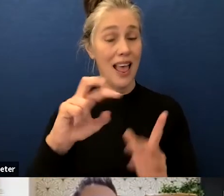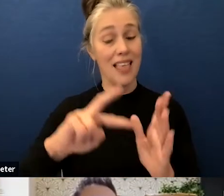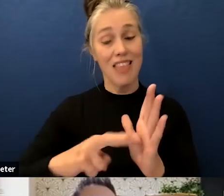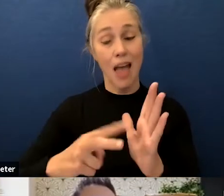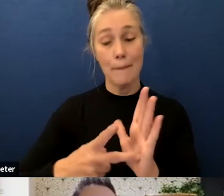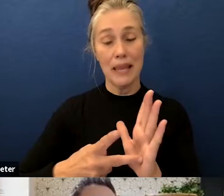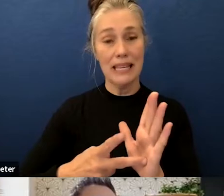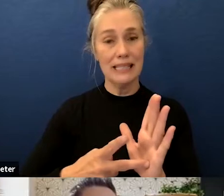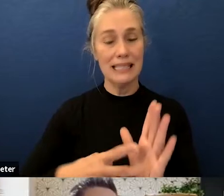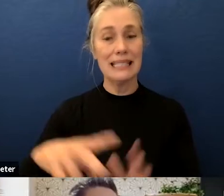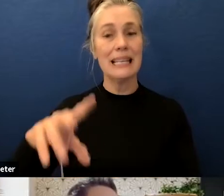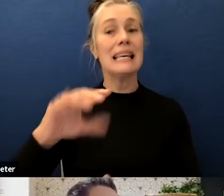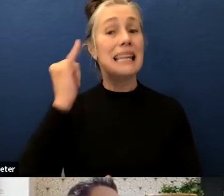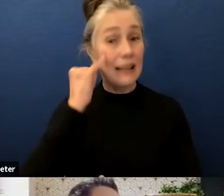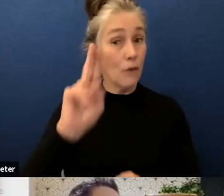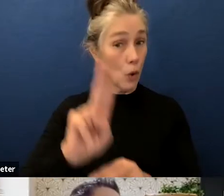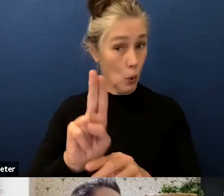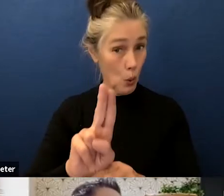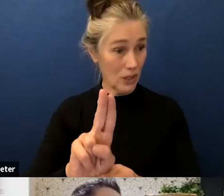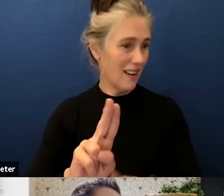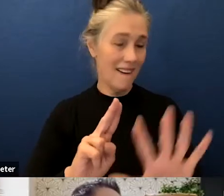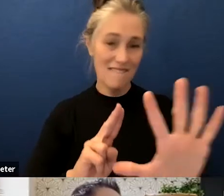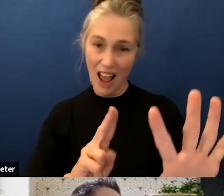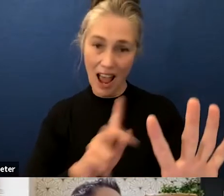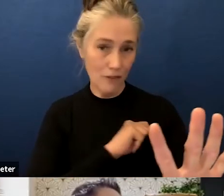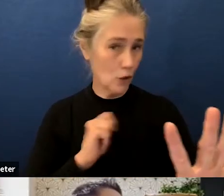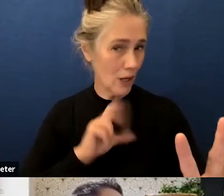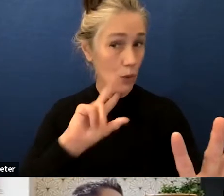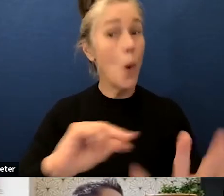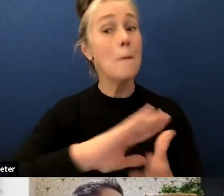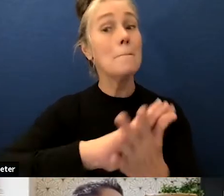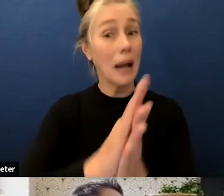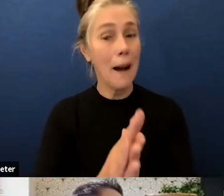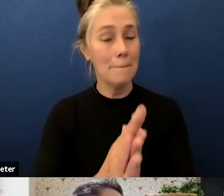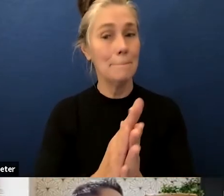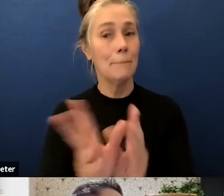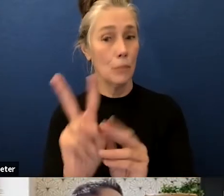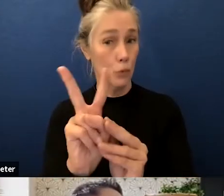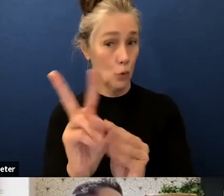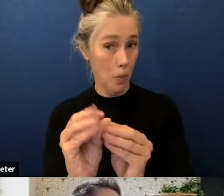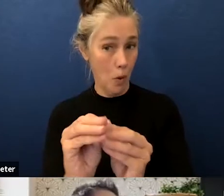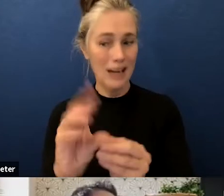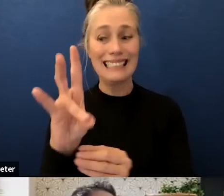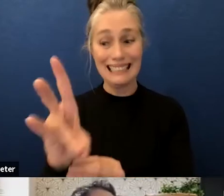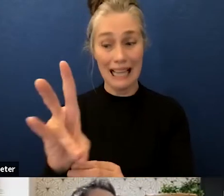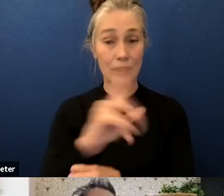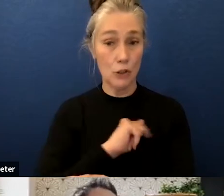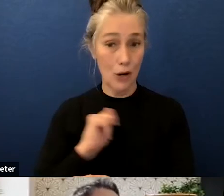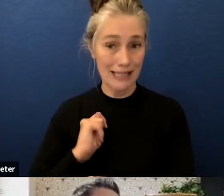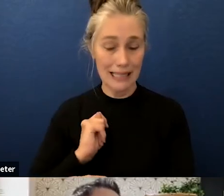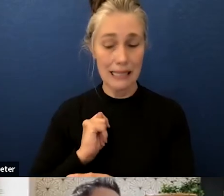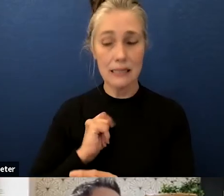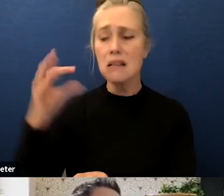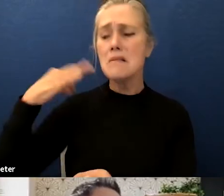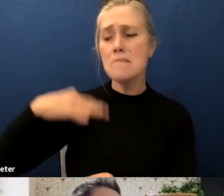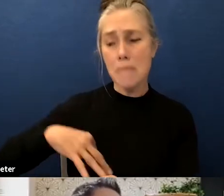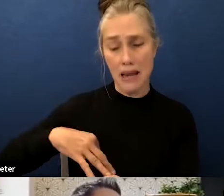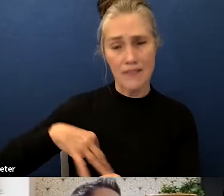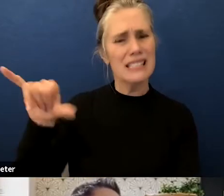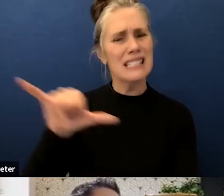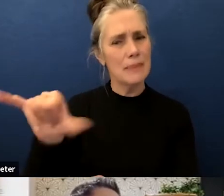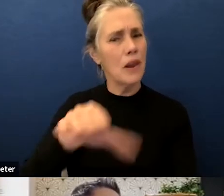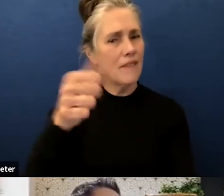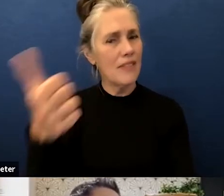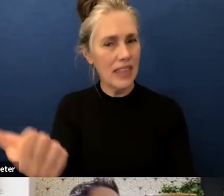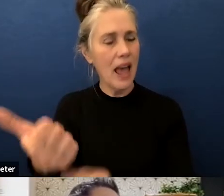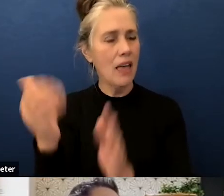seven trustee scenario and i think again um you know the biggest things were were similar to the other ones